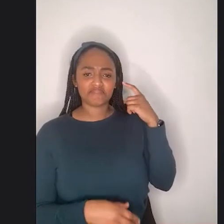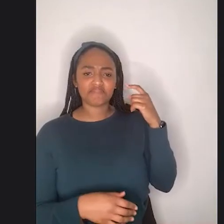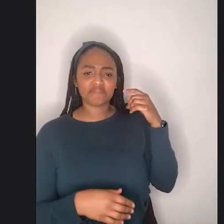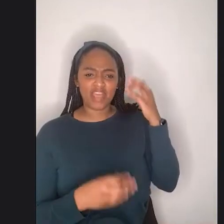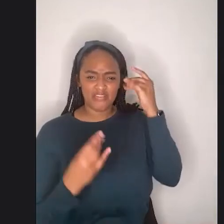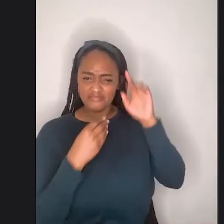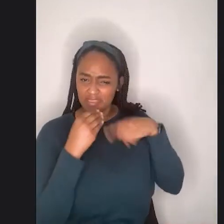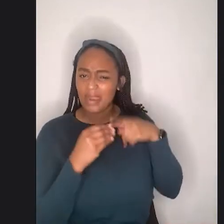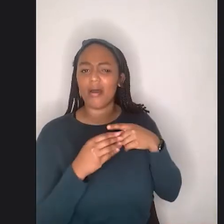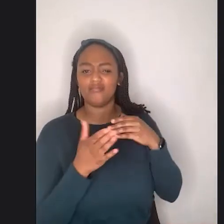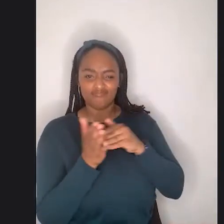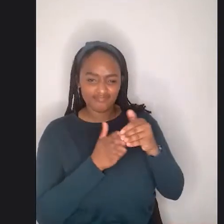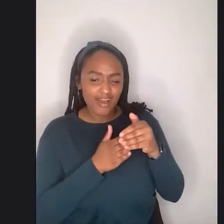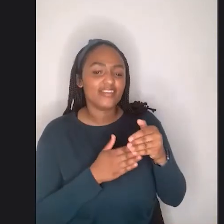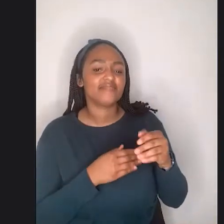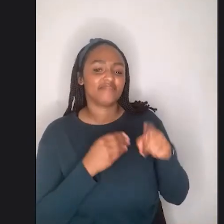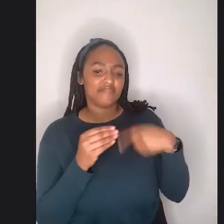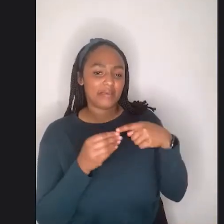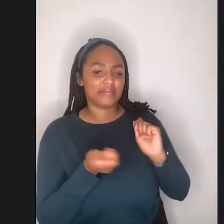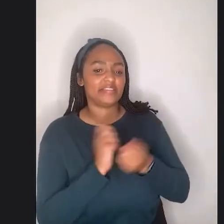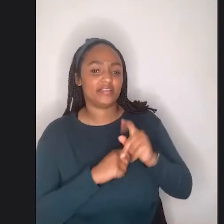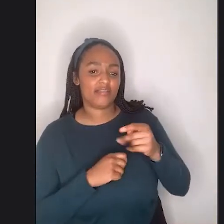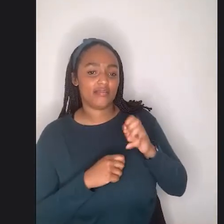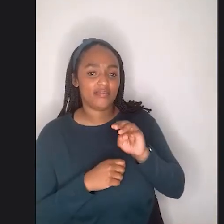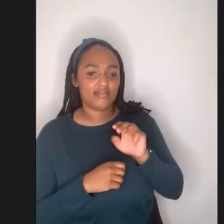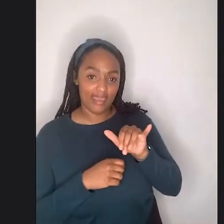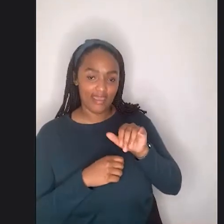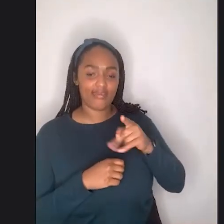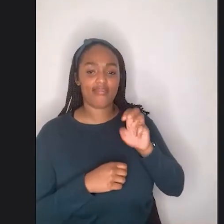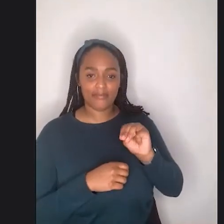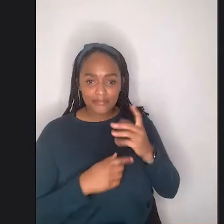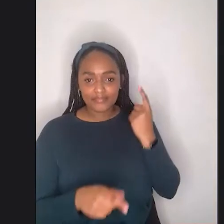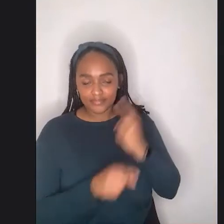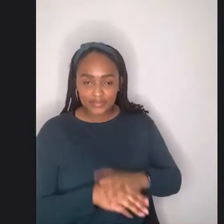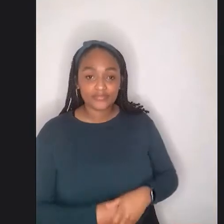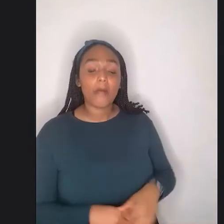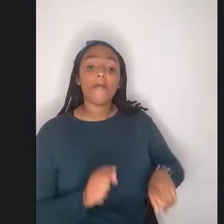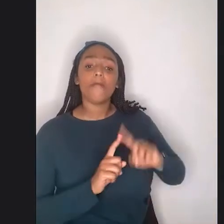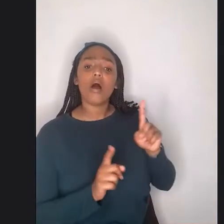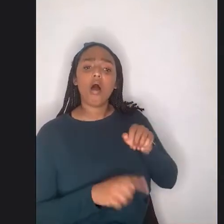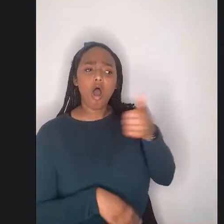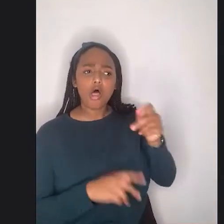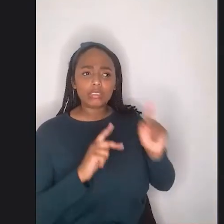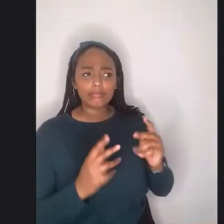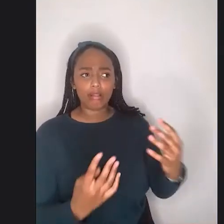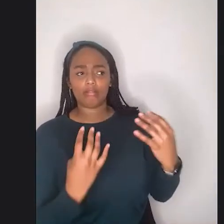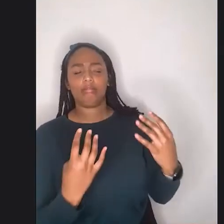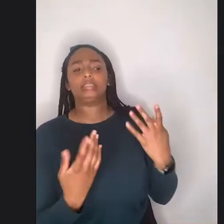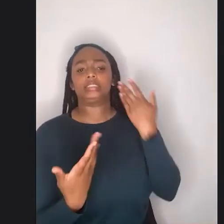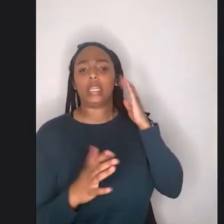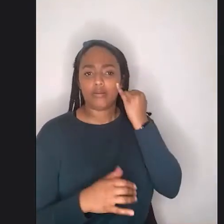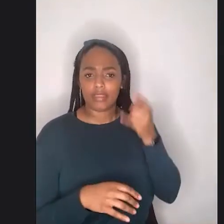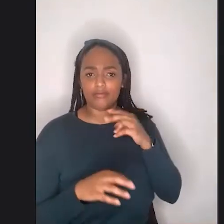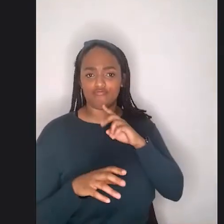I don't know. I don't know how people, you know, would react to it. Um, so it's still